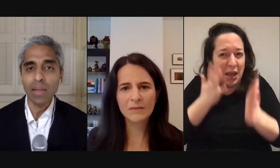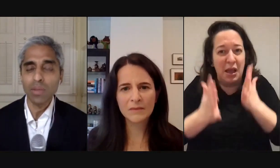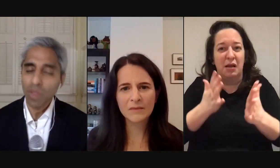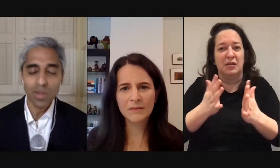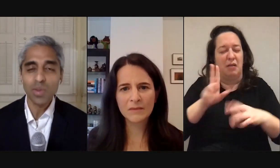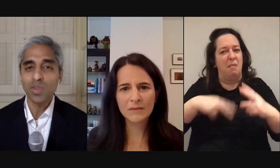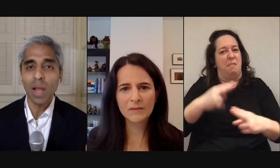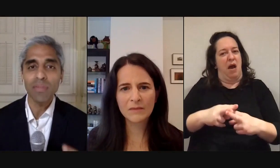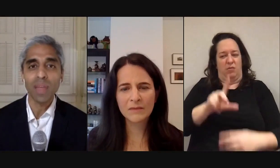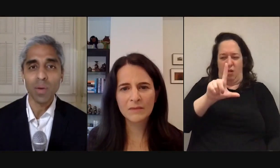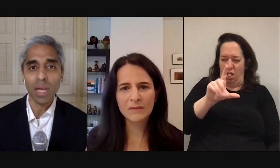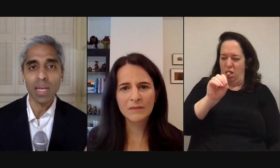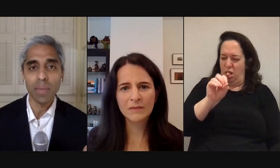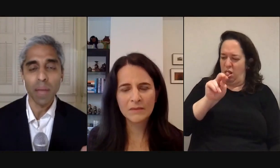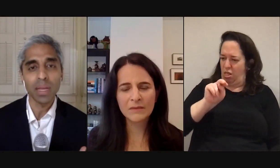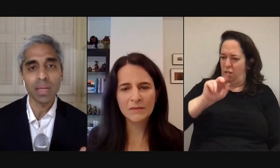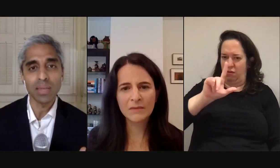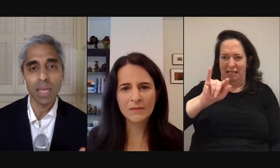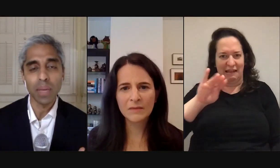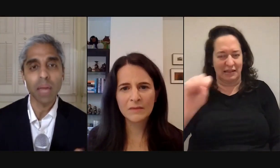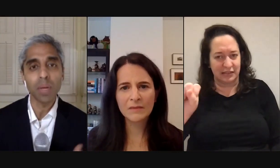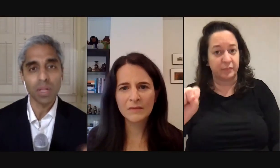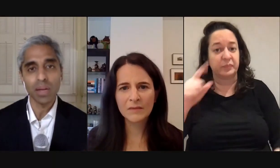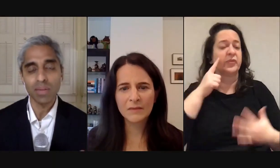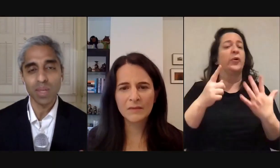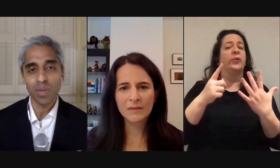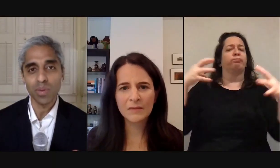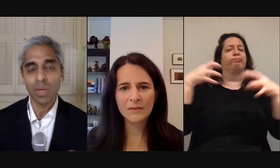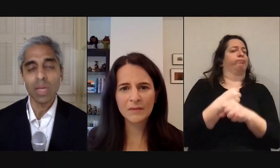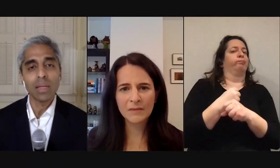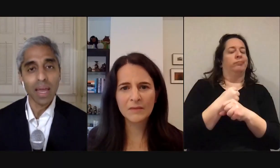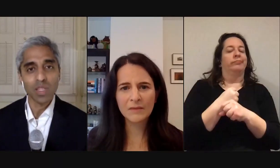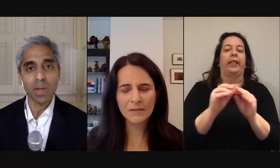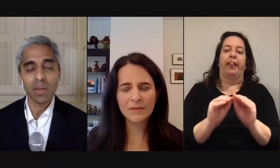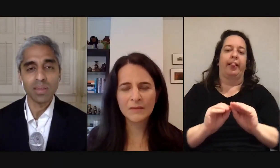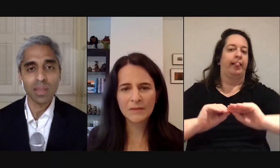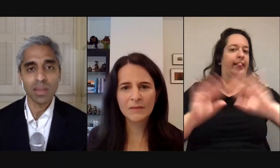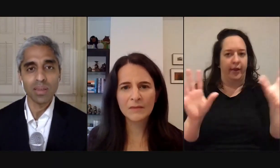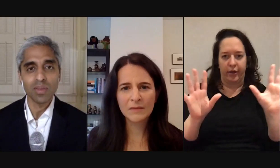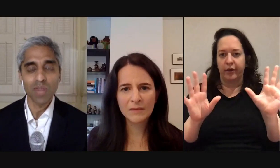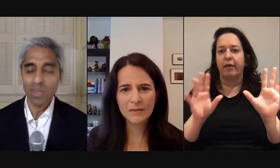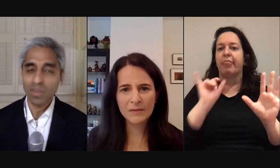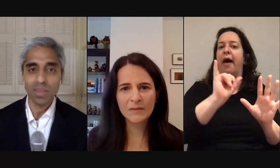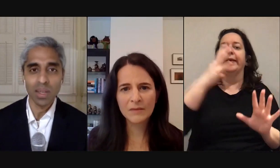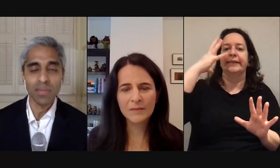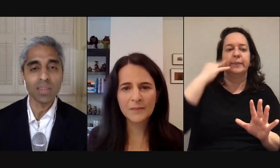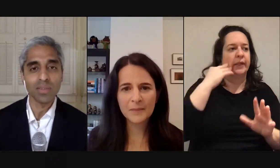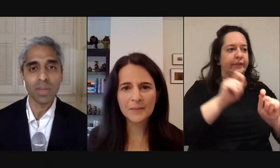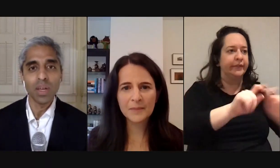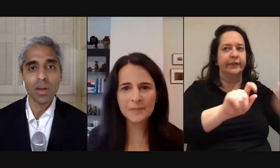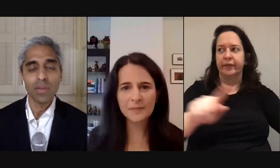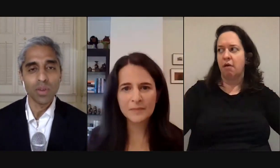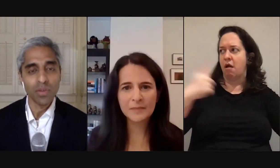and long story short after that what ended up happening is it became clear you know through that experience and the the suggestions and